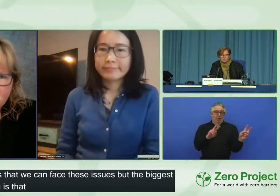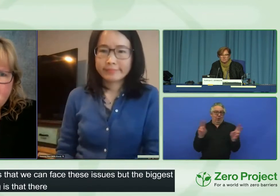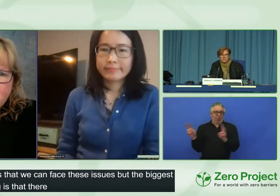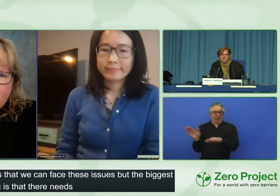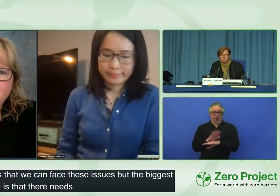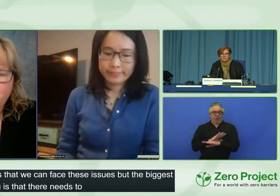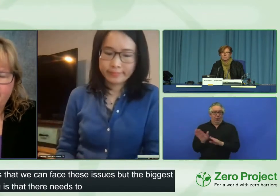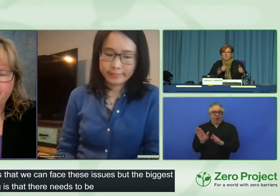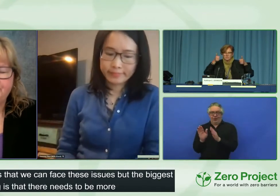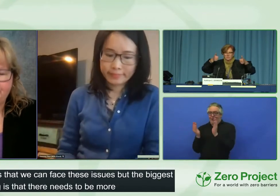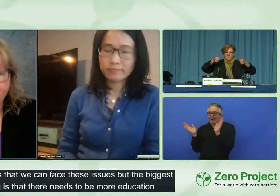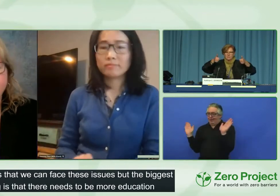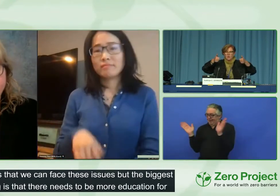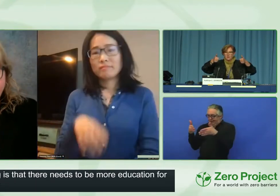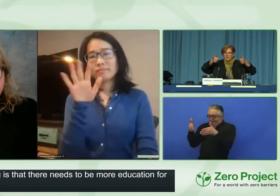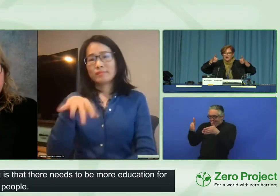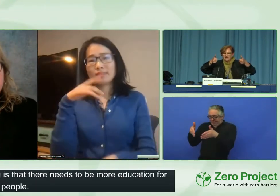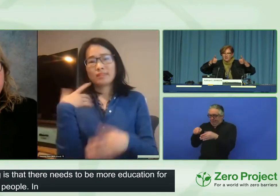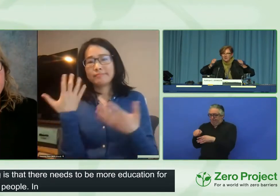allowed to study at this point.